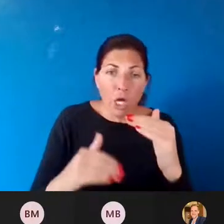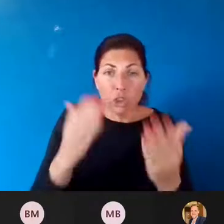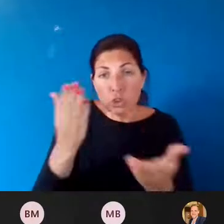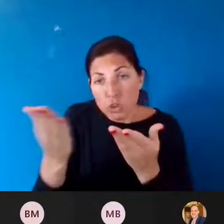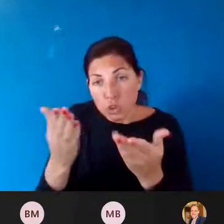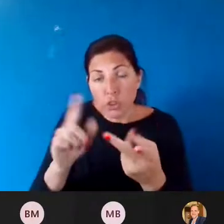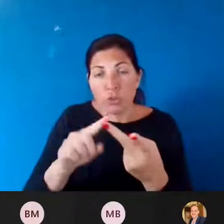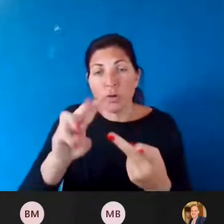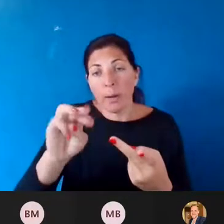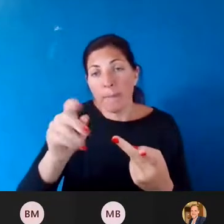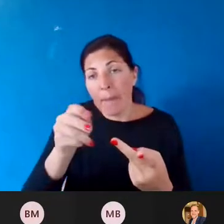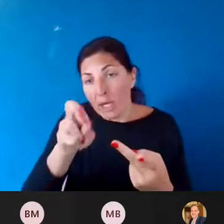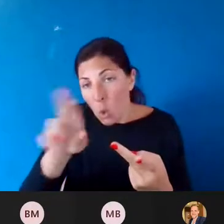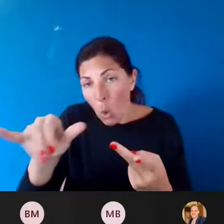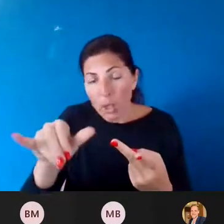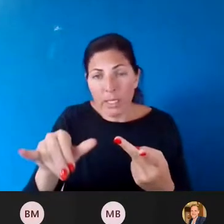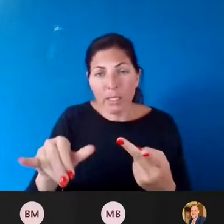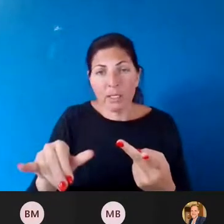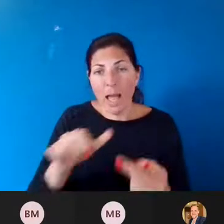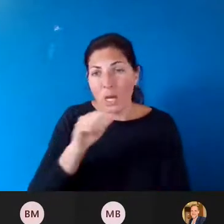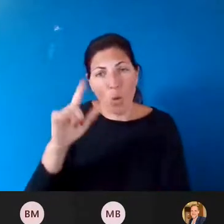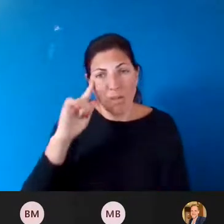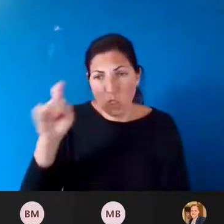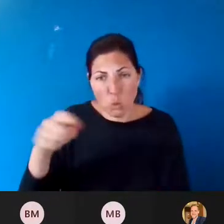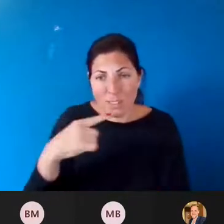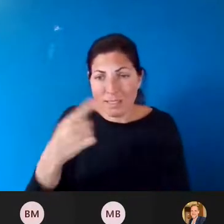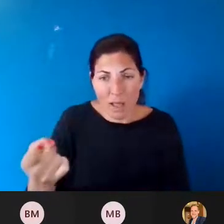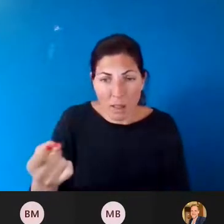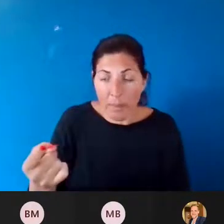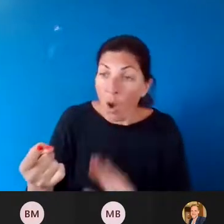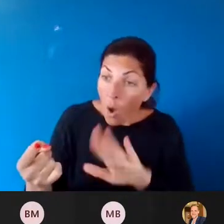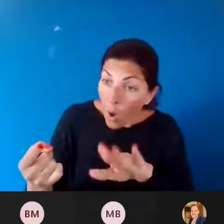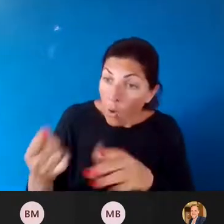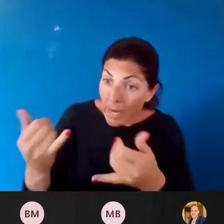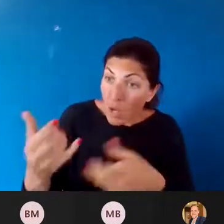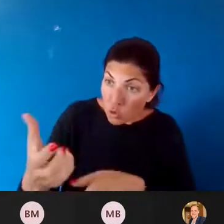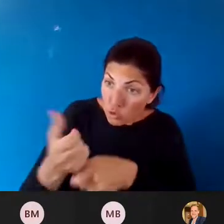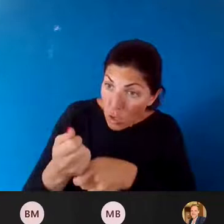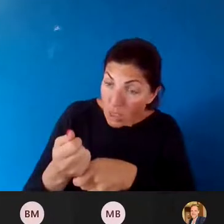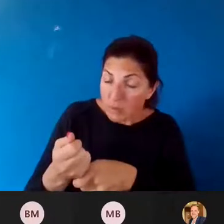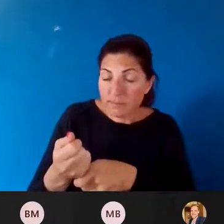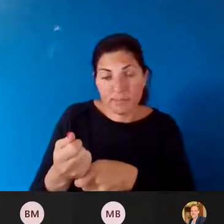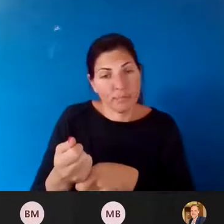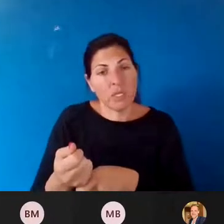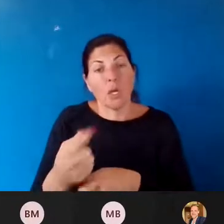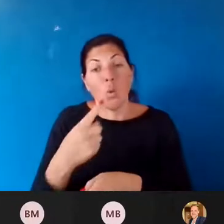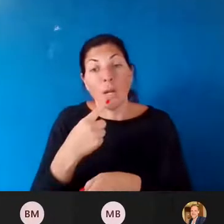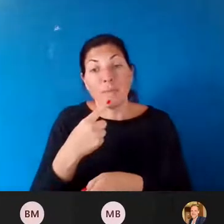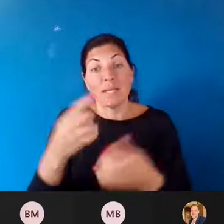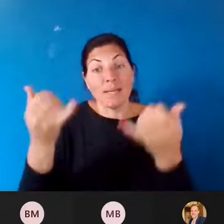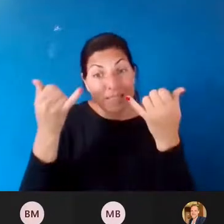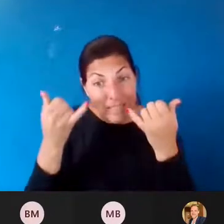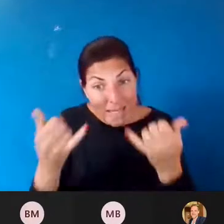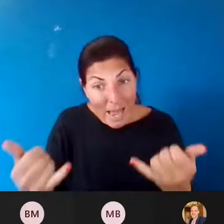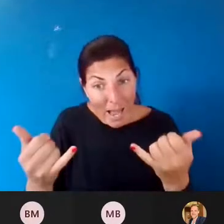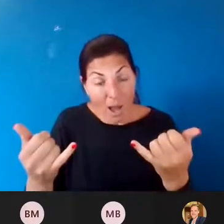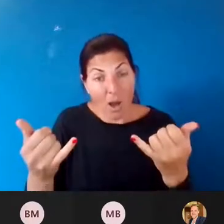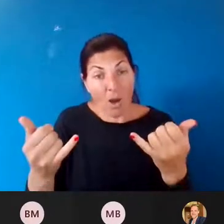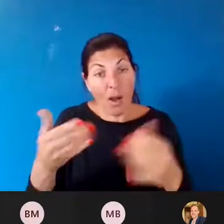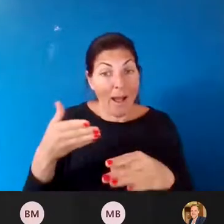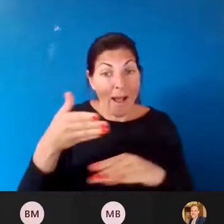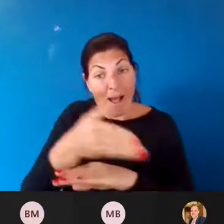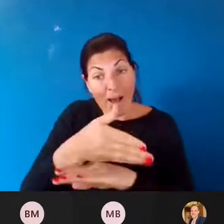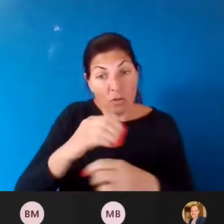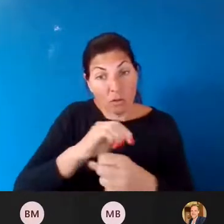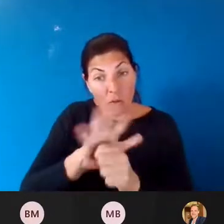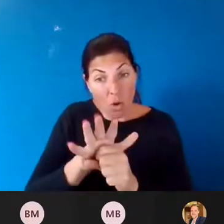trust the government? I don't think that's doable. I think you can do that only after the pandemic. So I suppose what I'm saying is now is the time, now that we're maybe done the